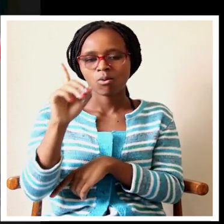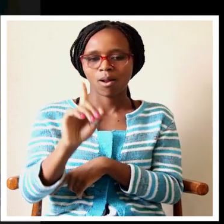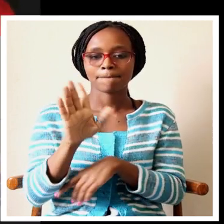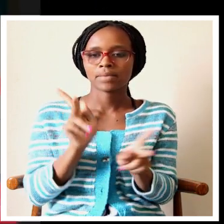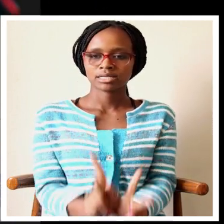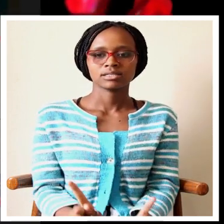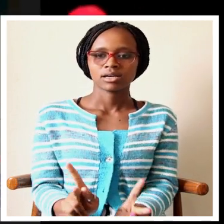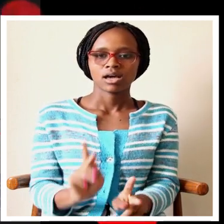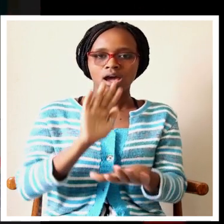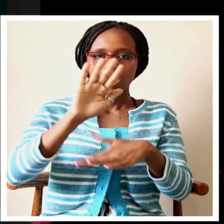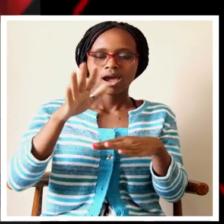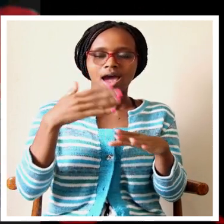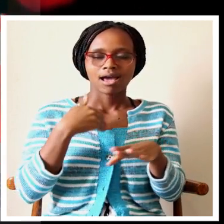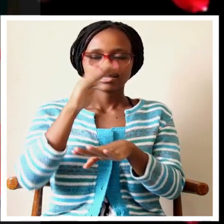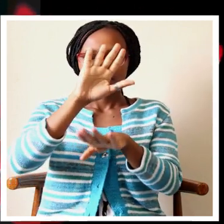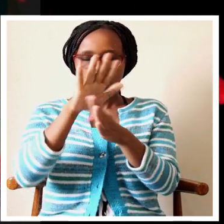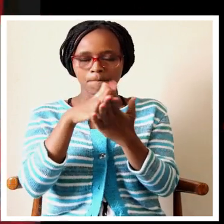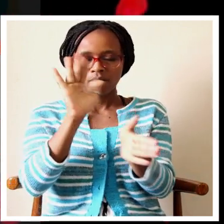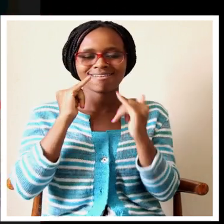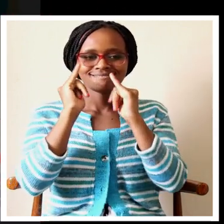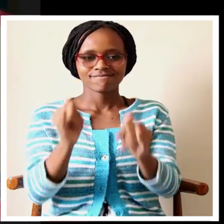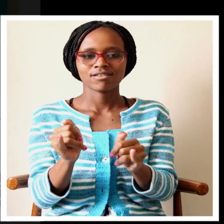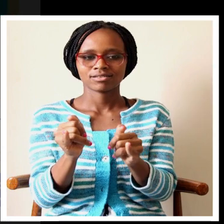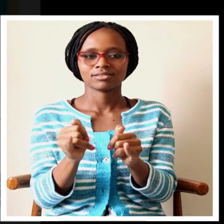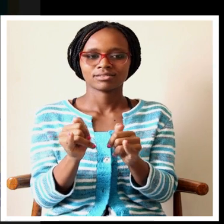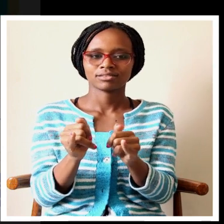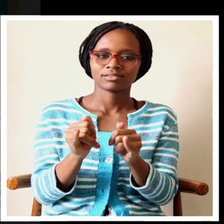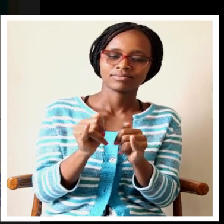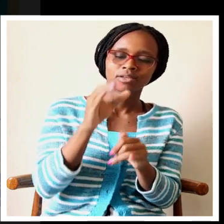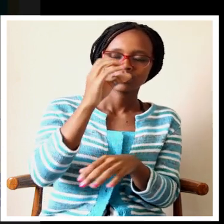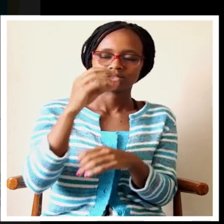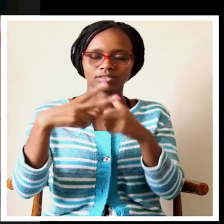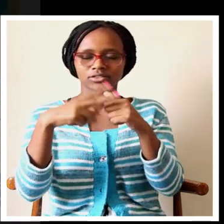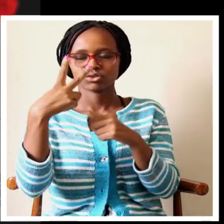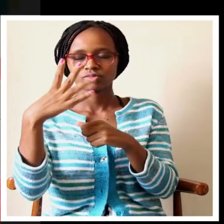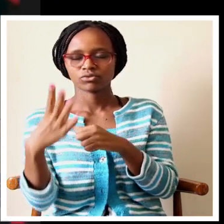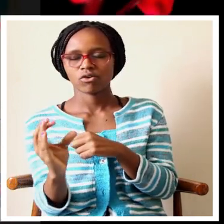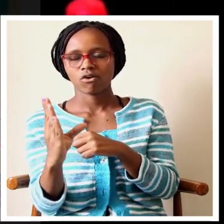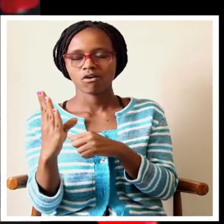details, contact Esther Esbon on 0724-688-912.